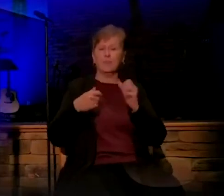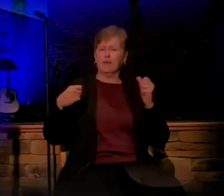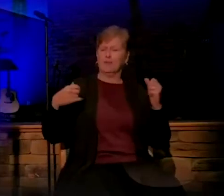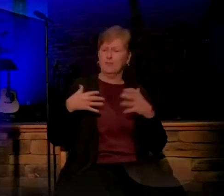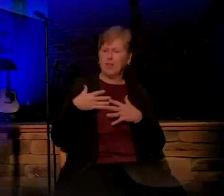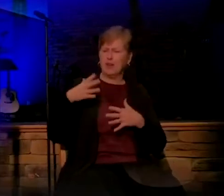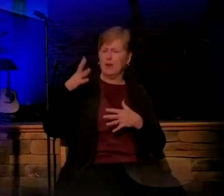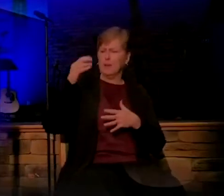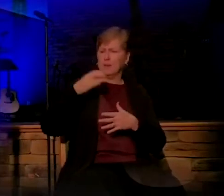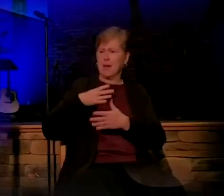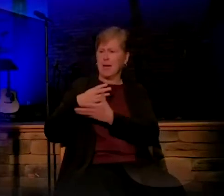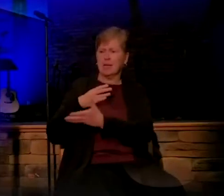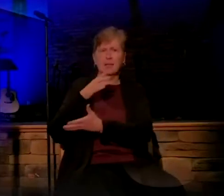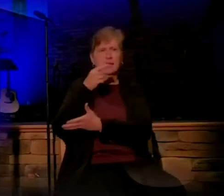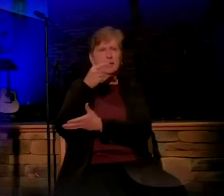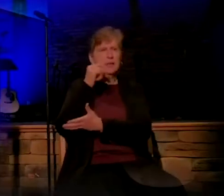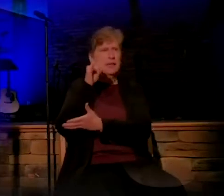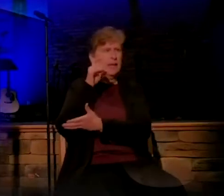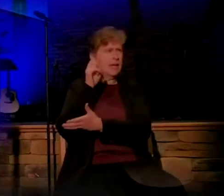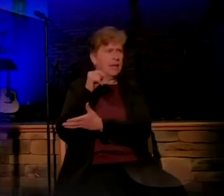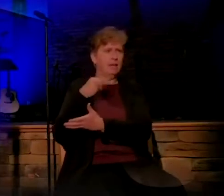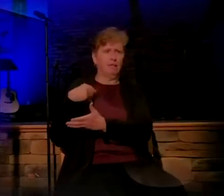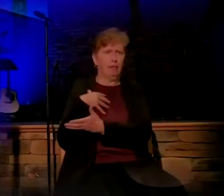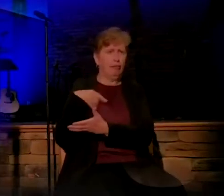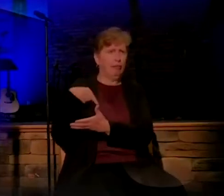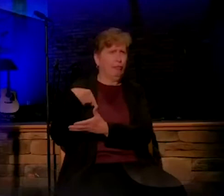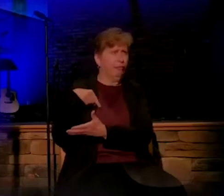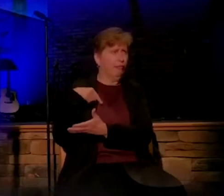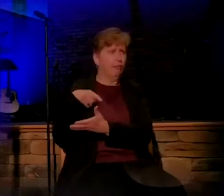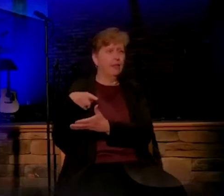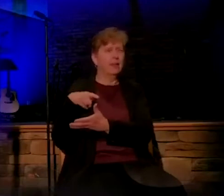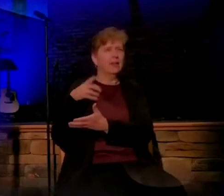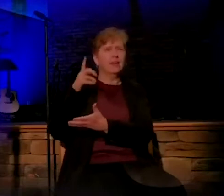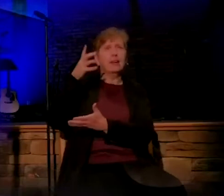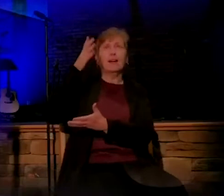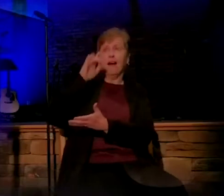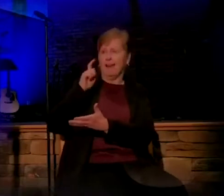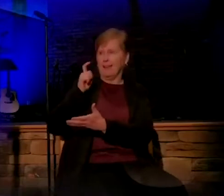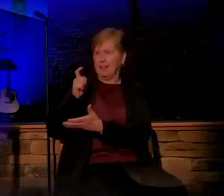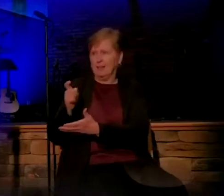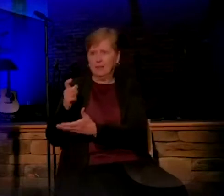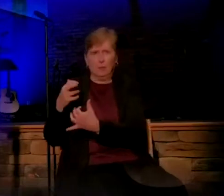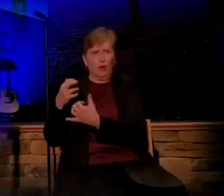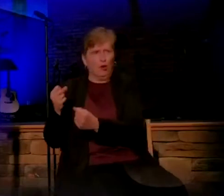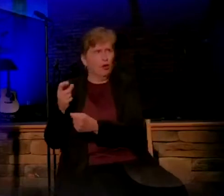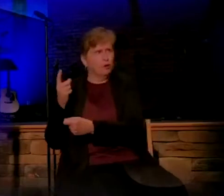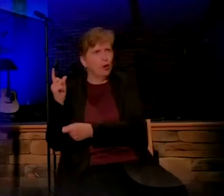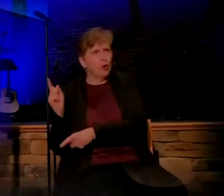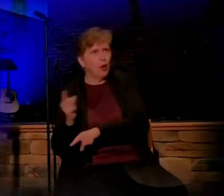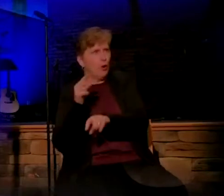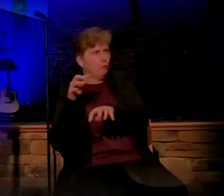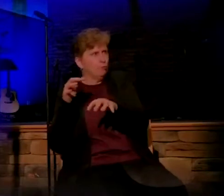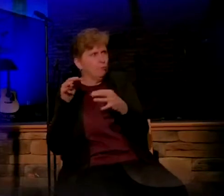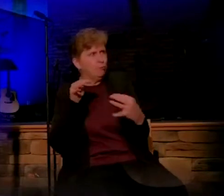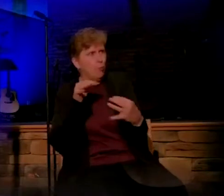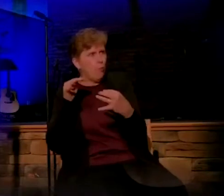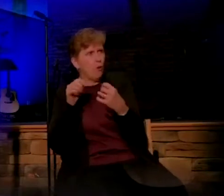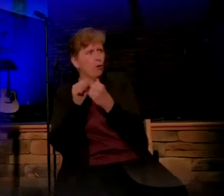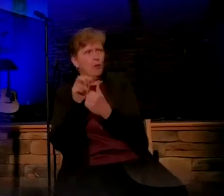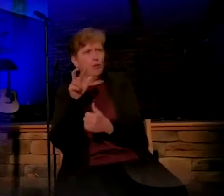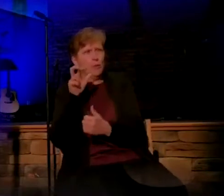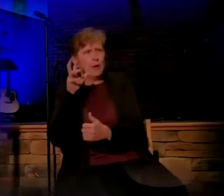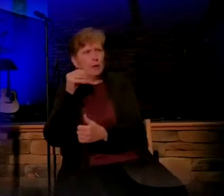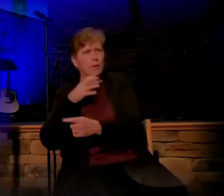man named Gideon, and God gives him courage to go with 300 men and defeat the Midianite army.